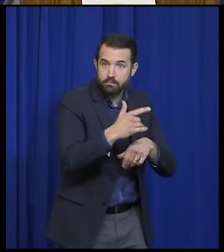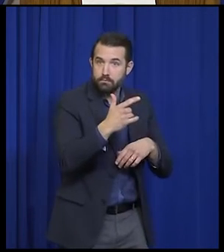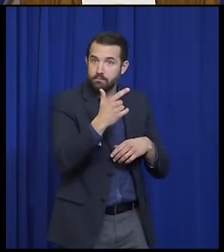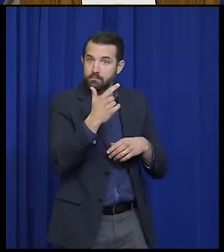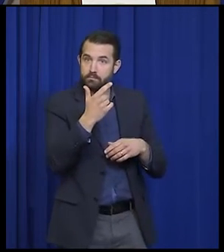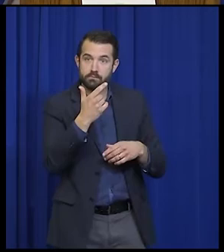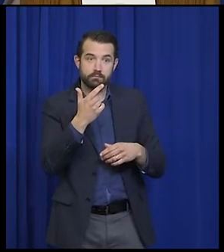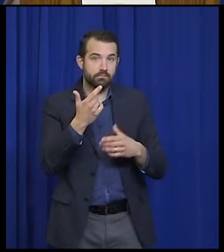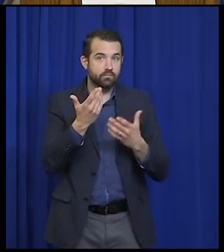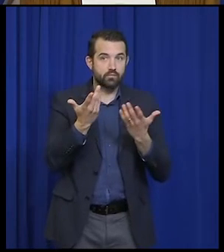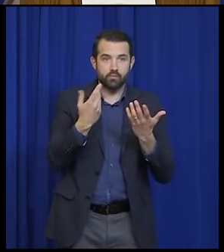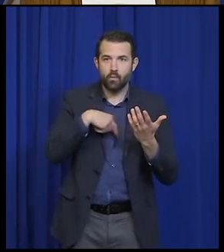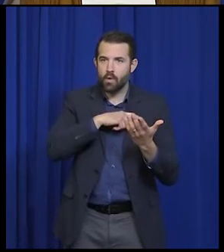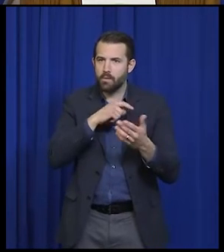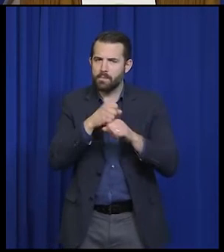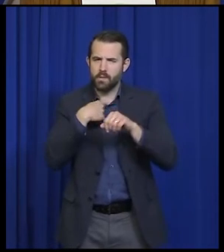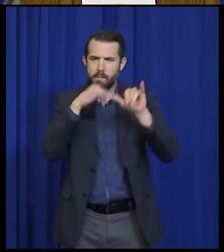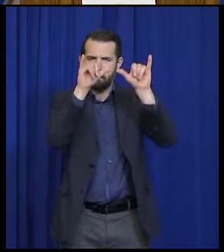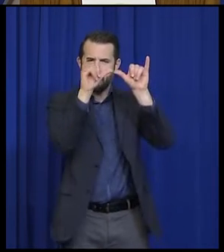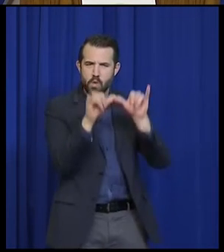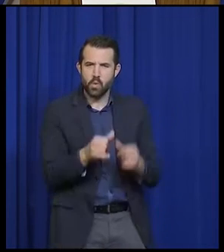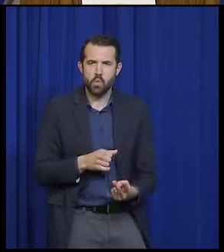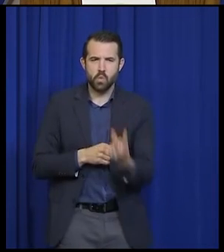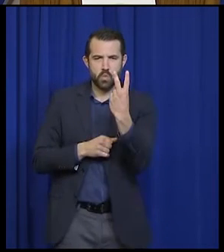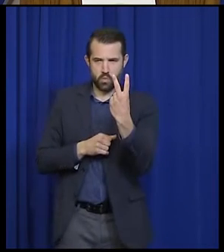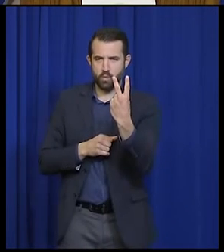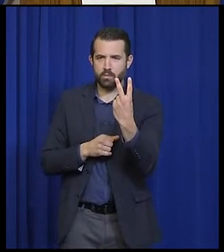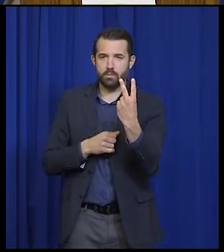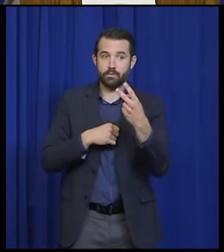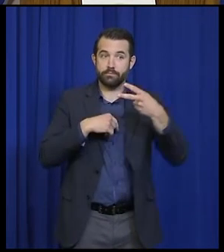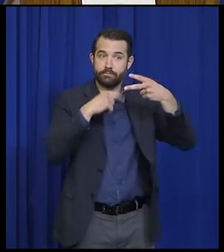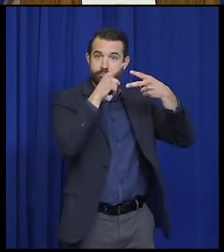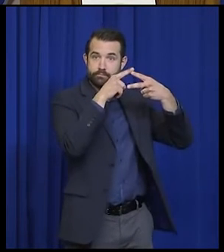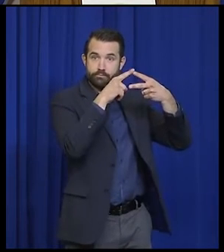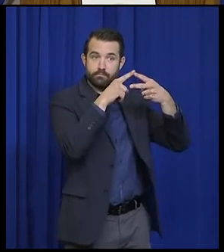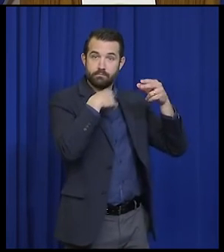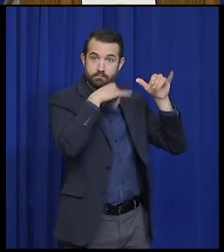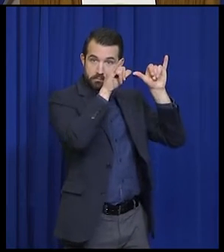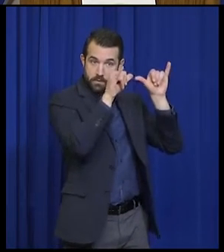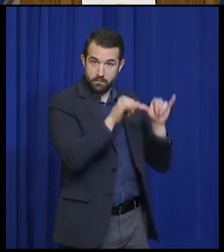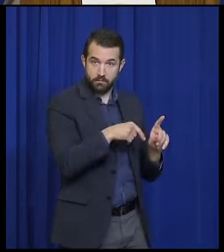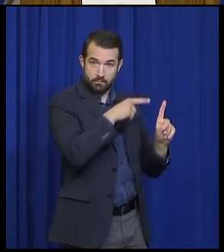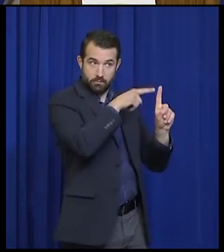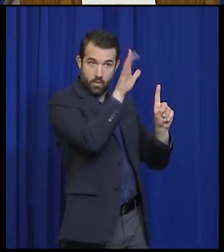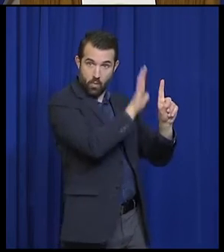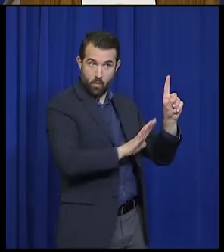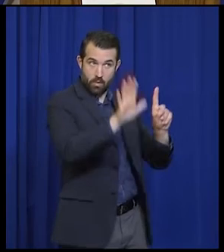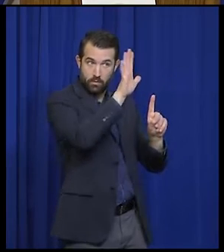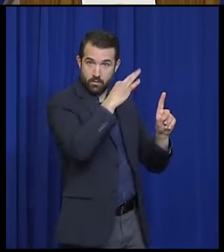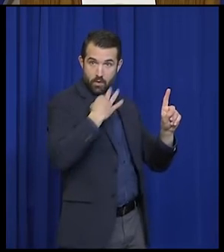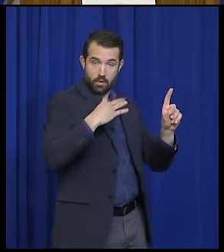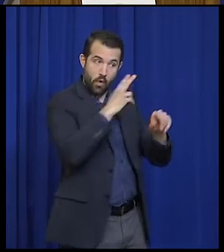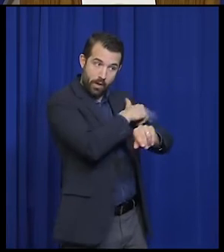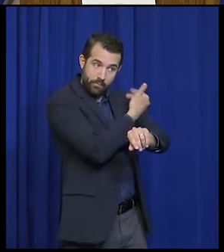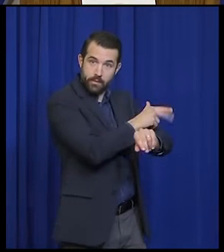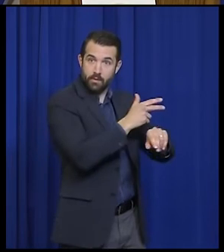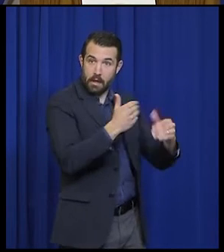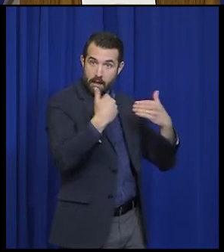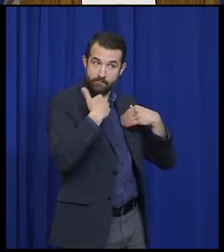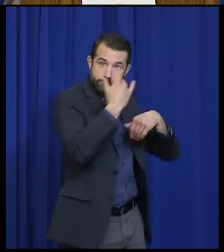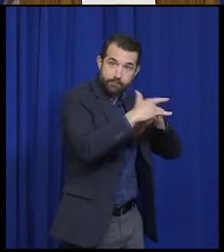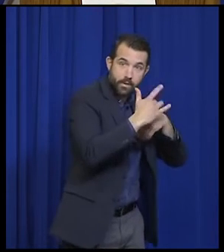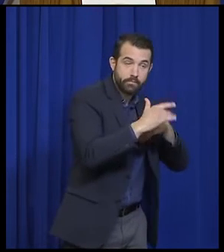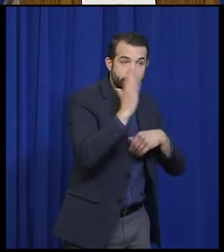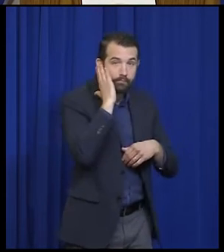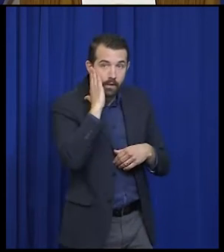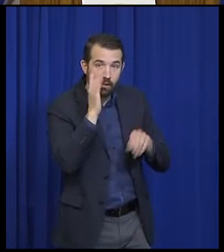about two criteria. The first is whether our hospitals have sufficient capacity to treat each and